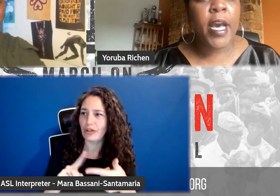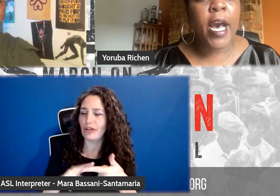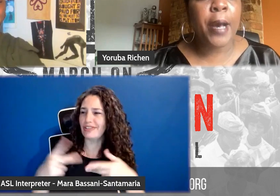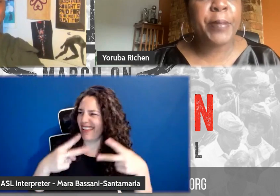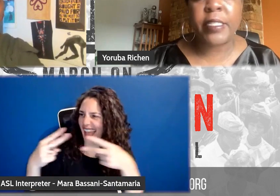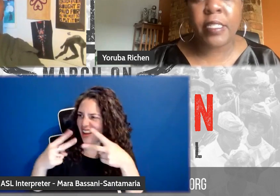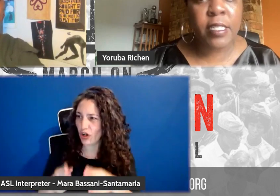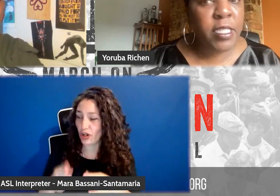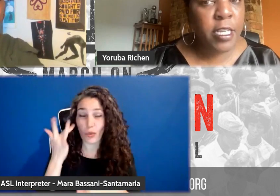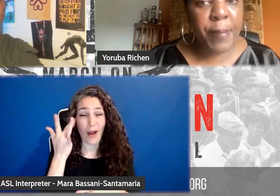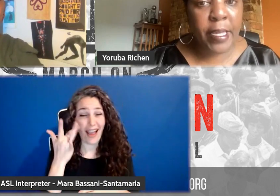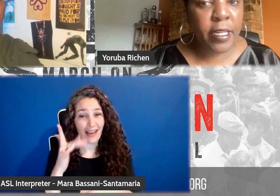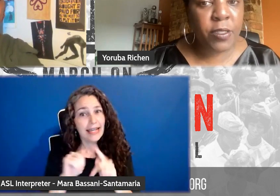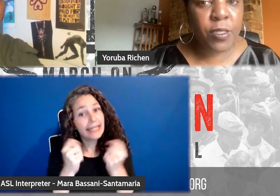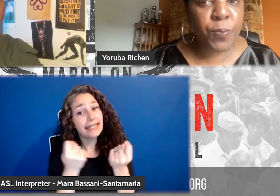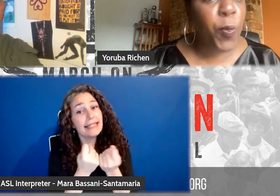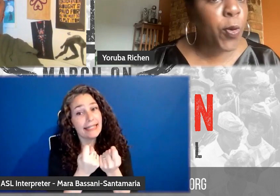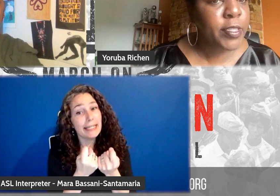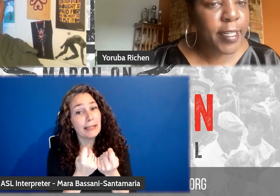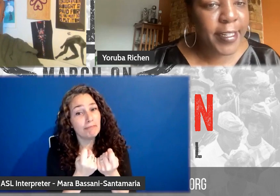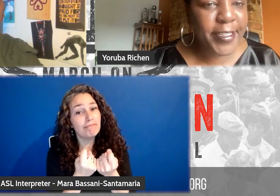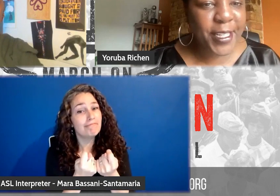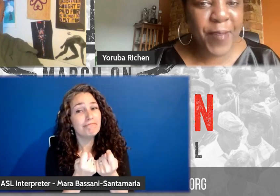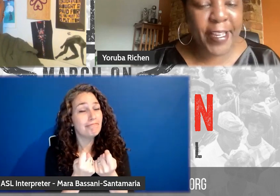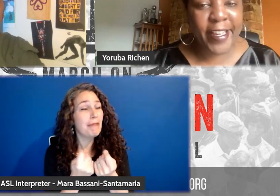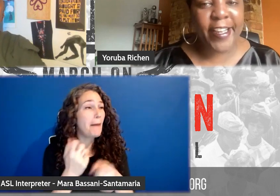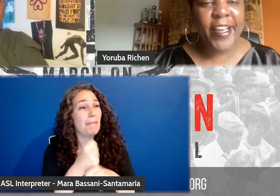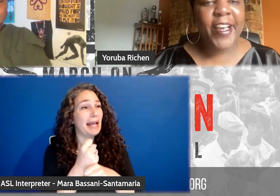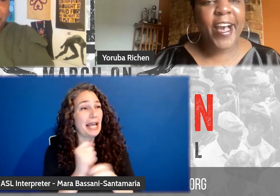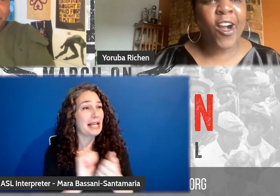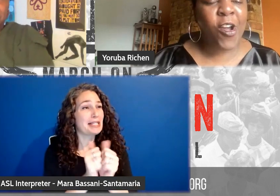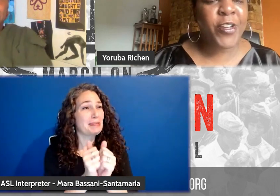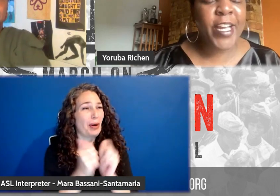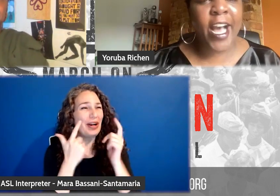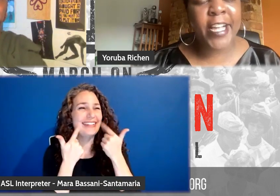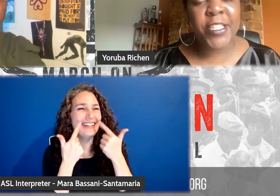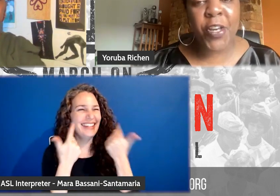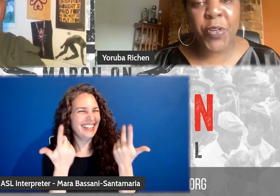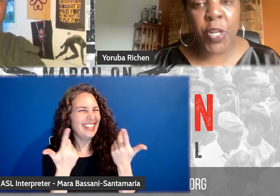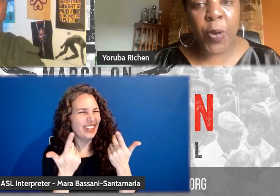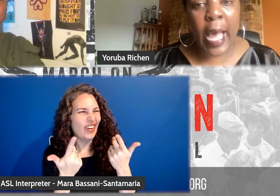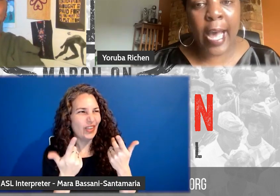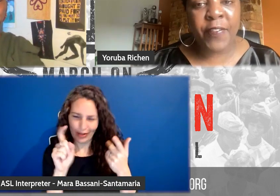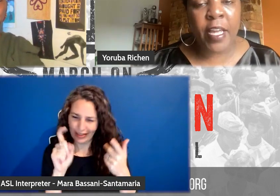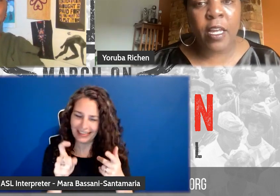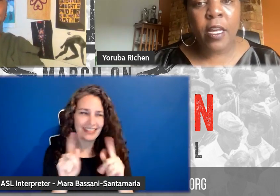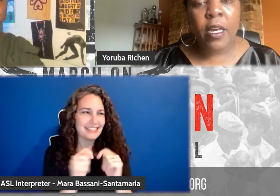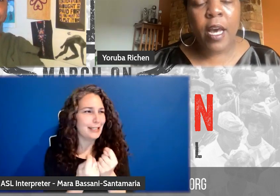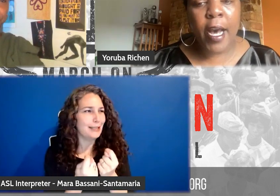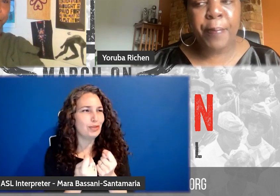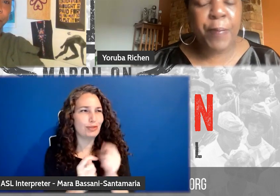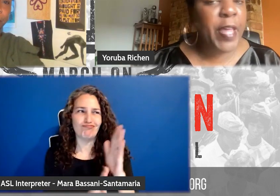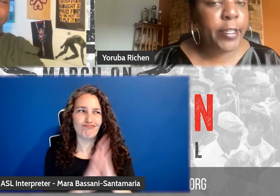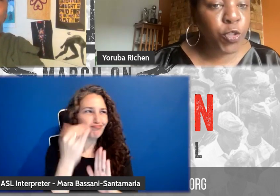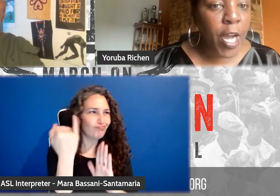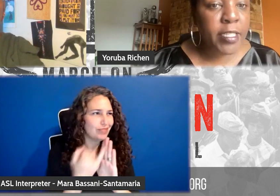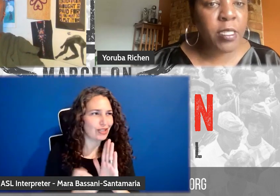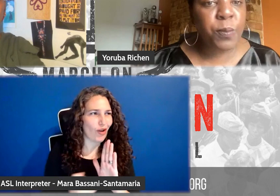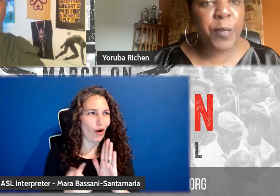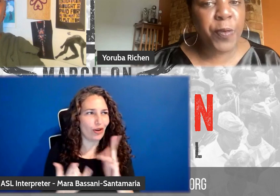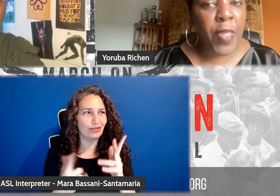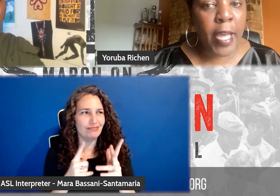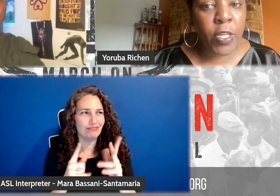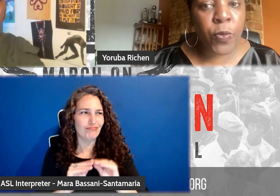because this is a team making sport, a team making art. And so, you know, having people that you